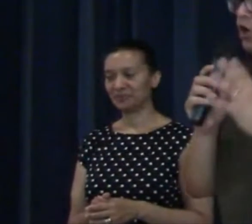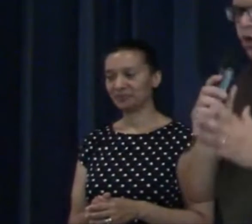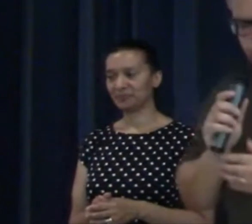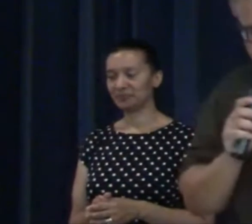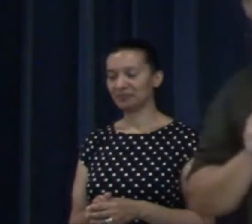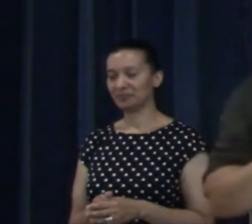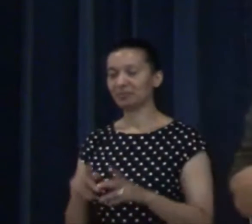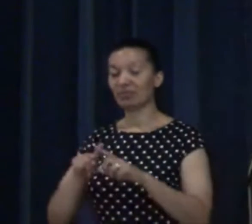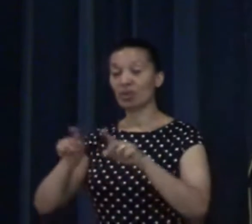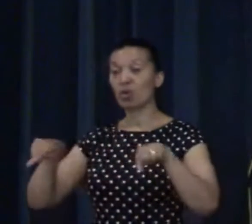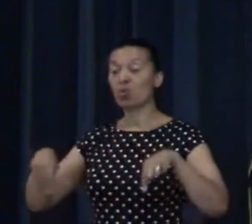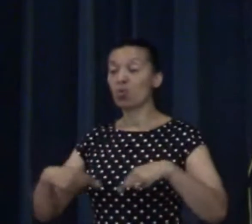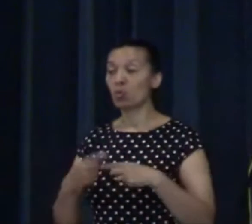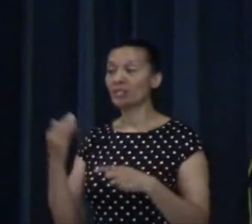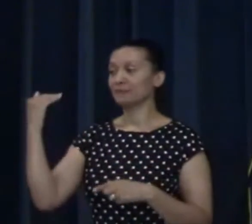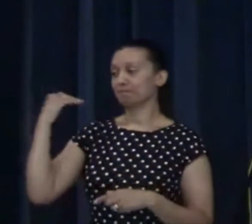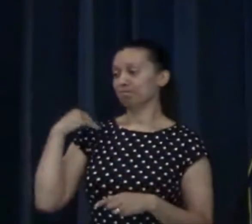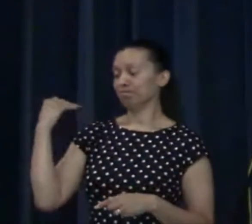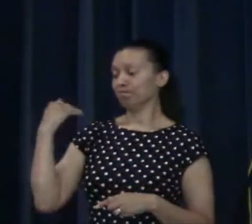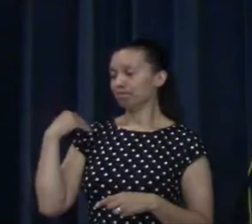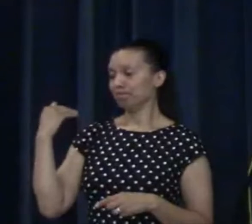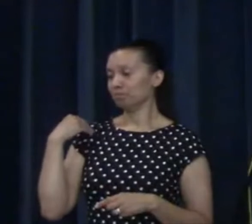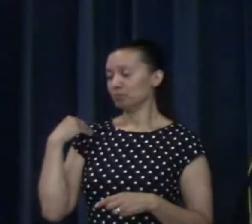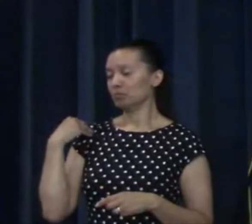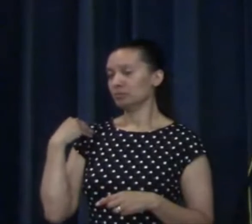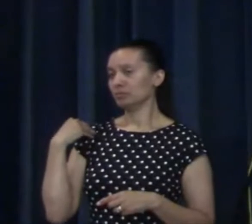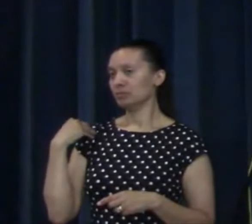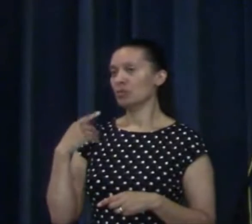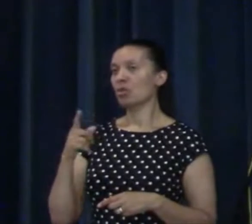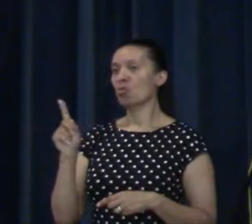We are called to be Christ's ambassadors.